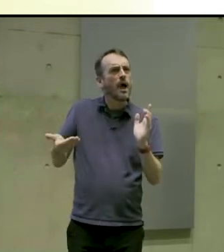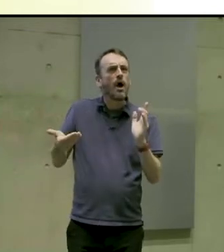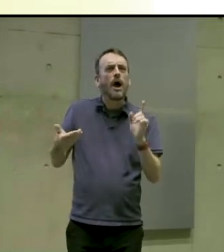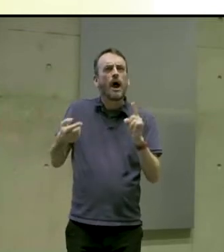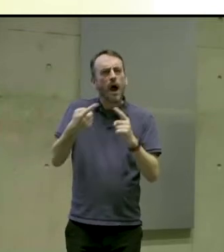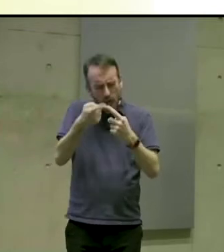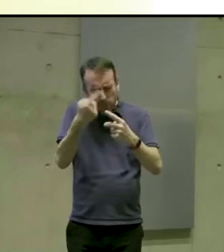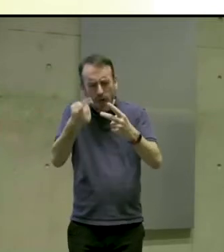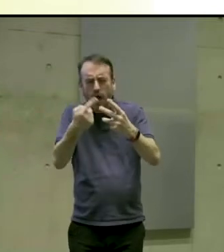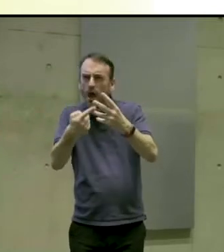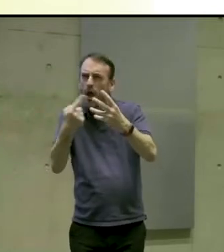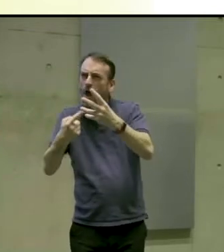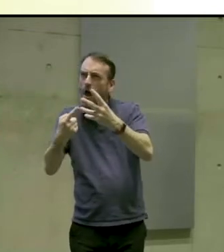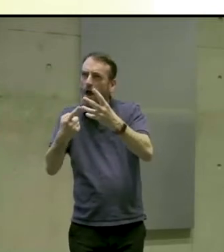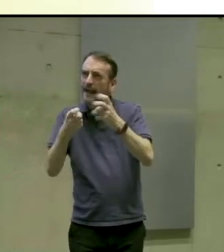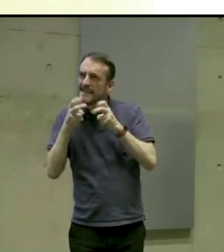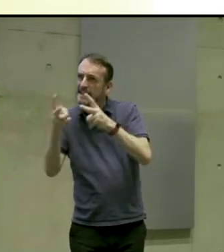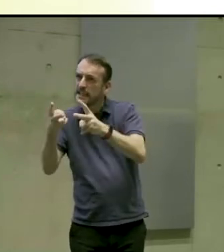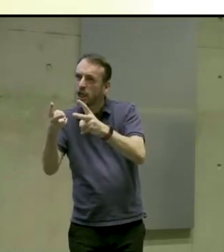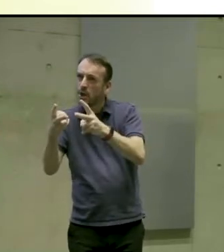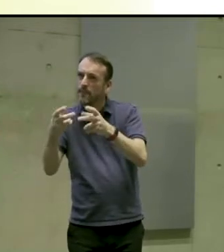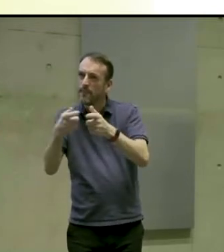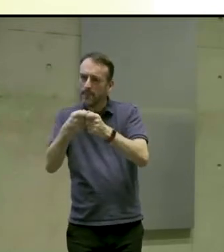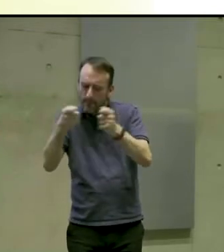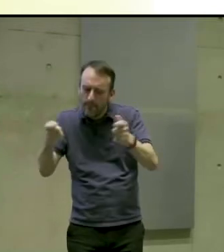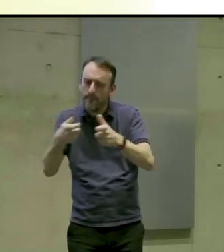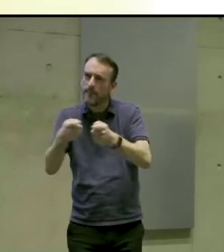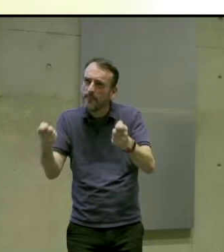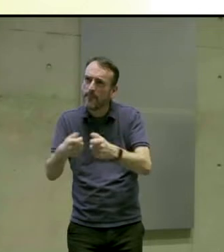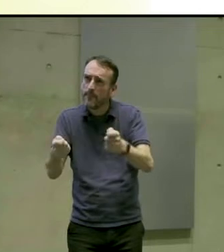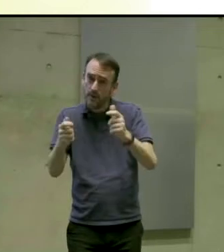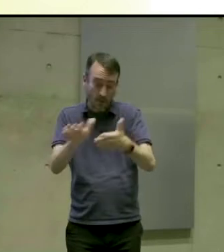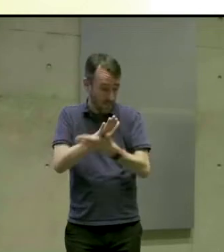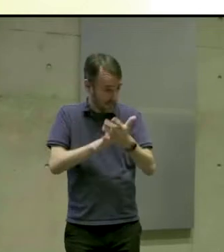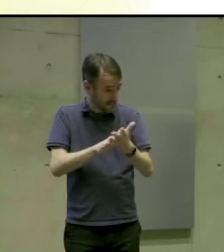And these are really crucial for players